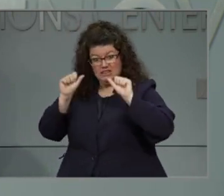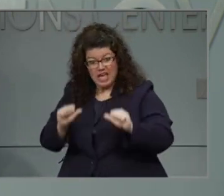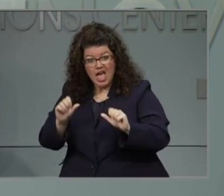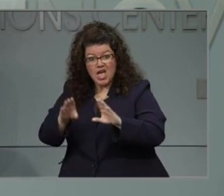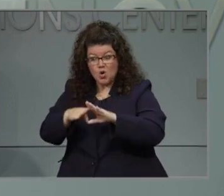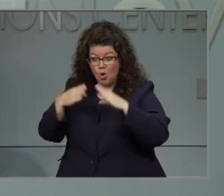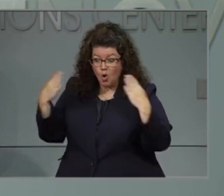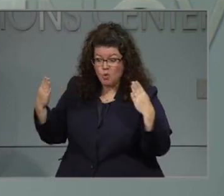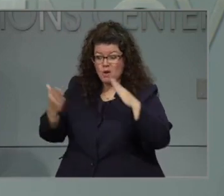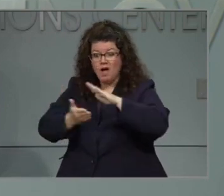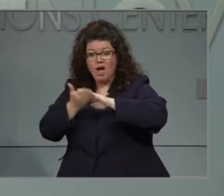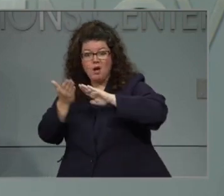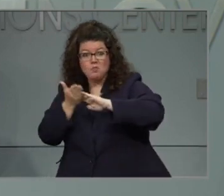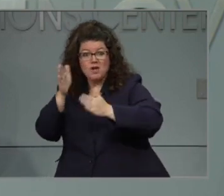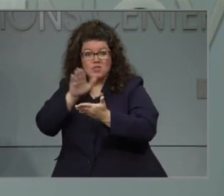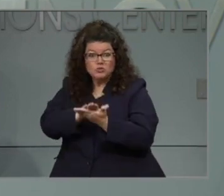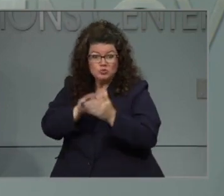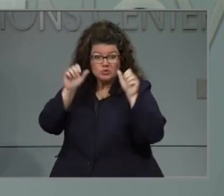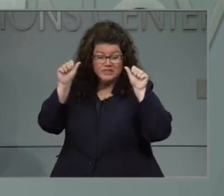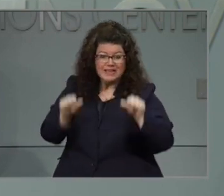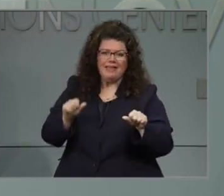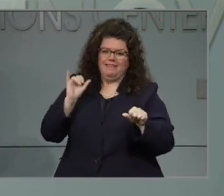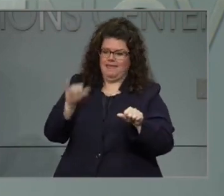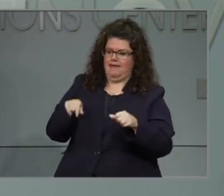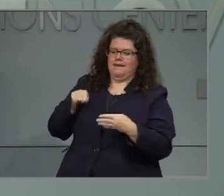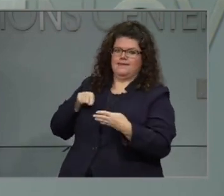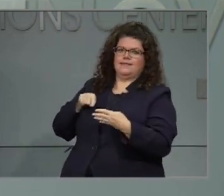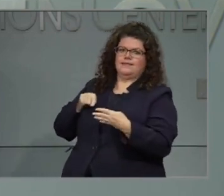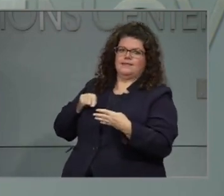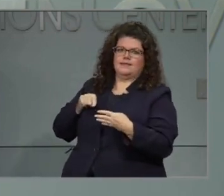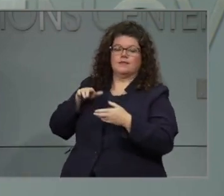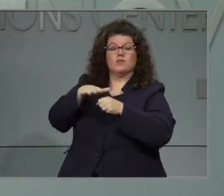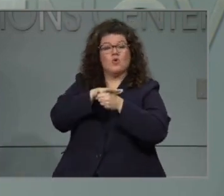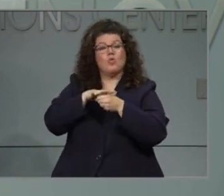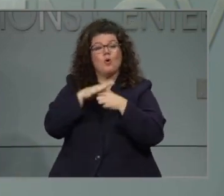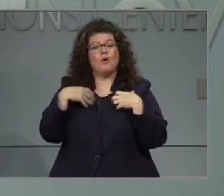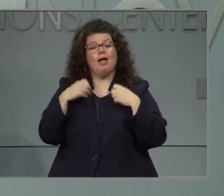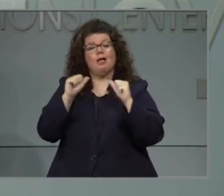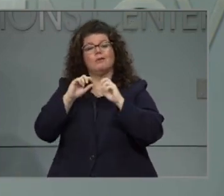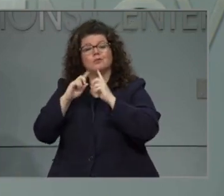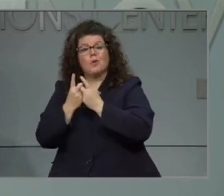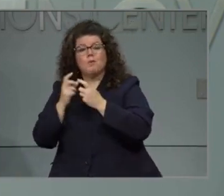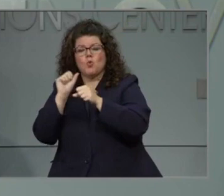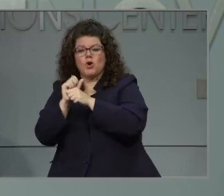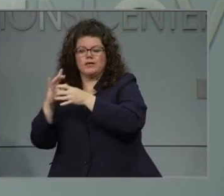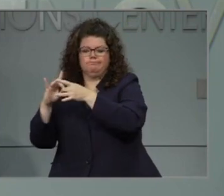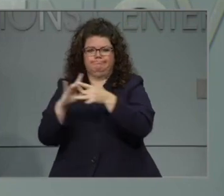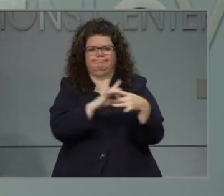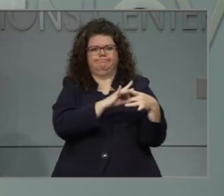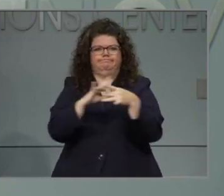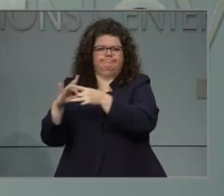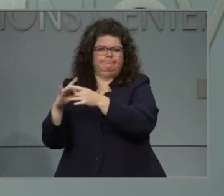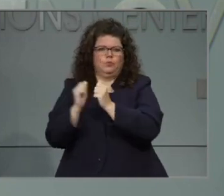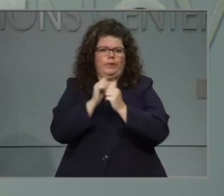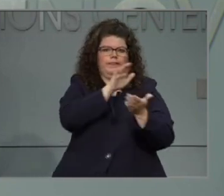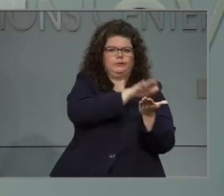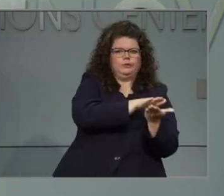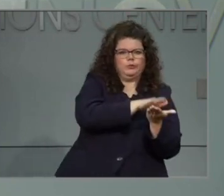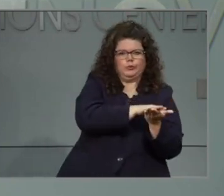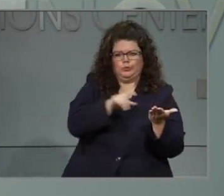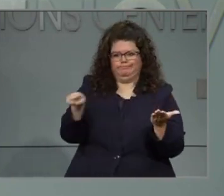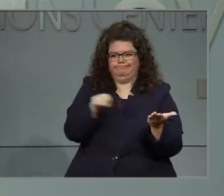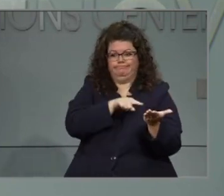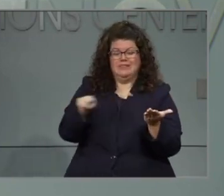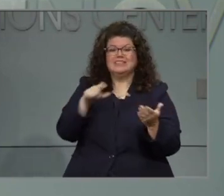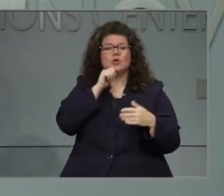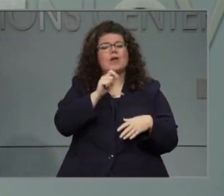that I know all of the districts are working through and that I know local health departments are working in coordination with their schools on. So I think it is not